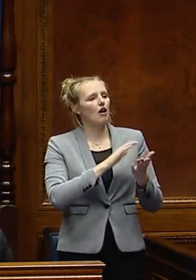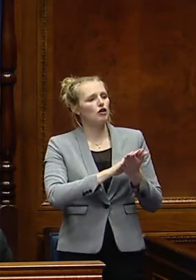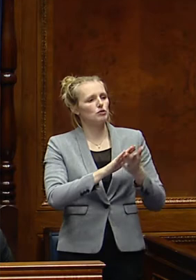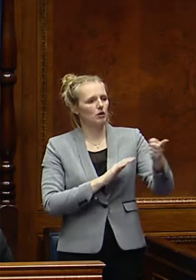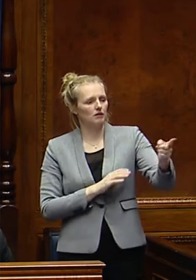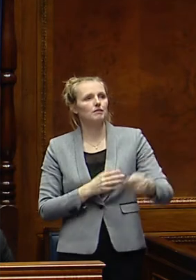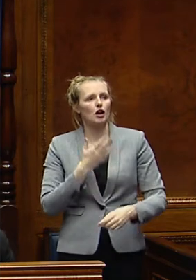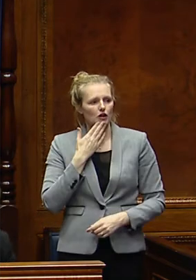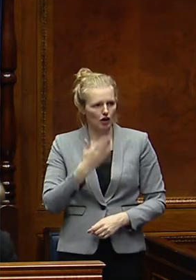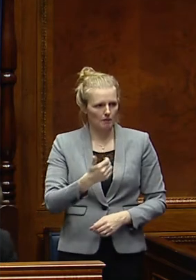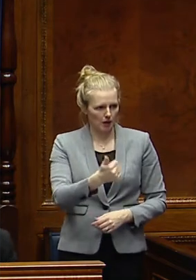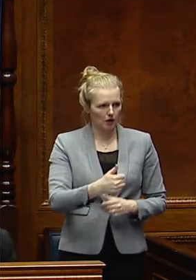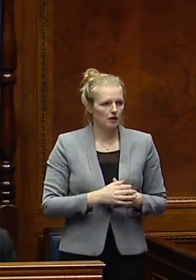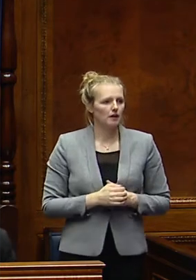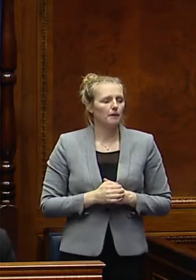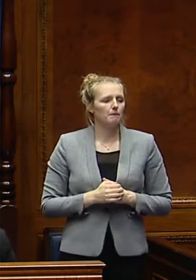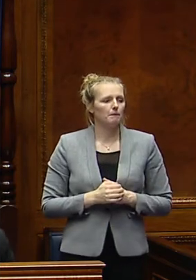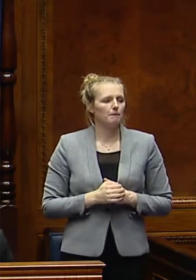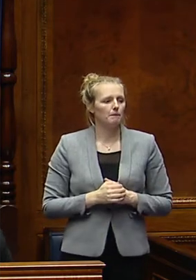Grandmire, I can't call you. Question three.